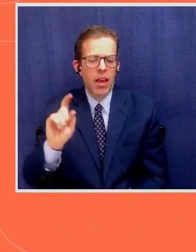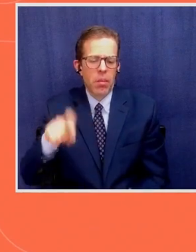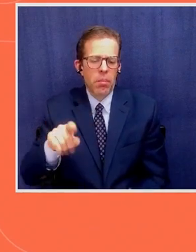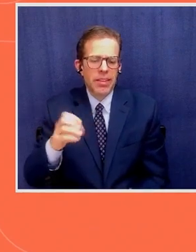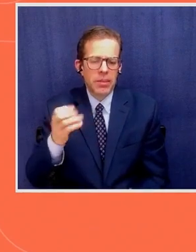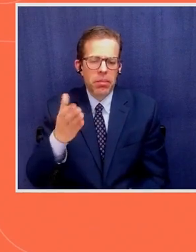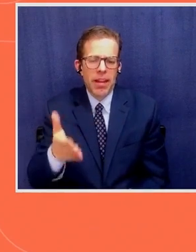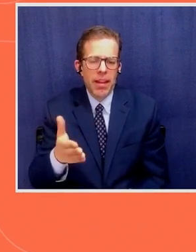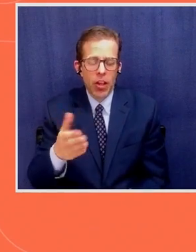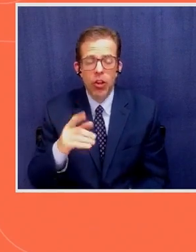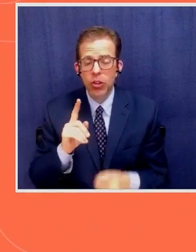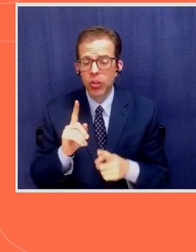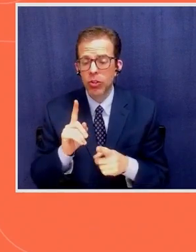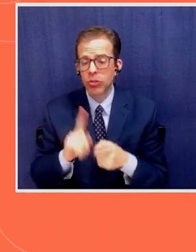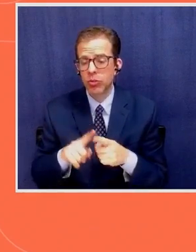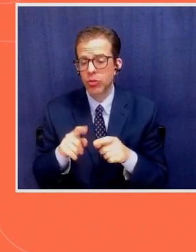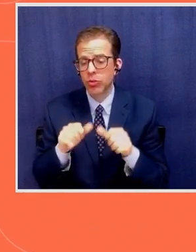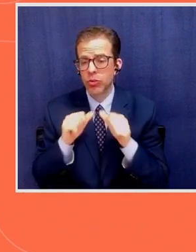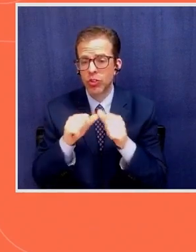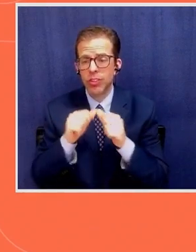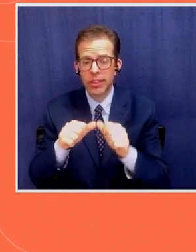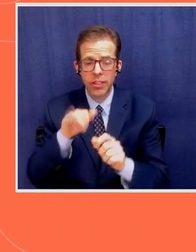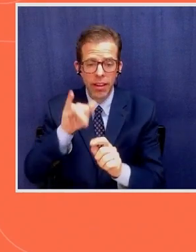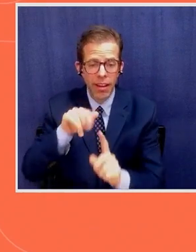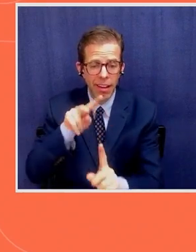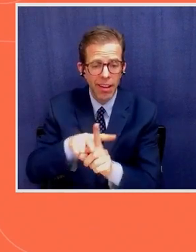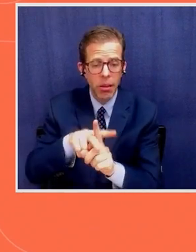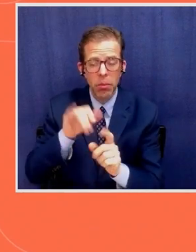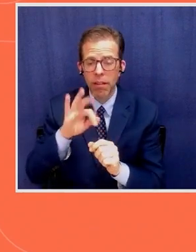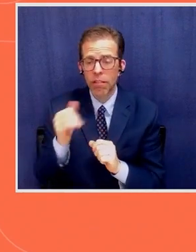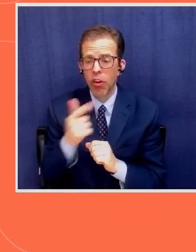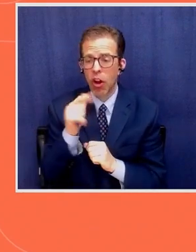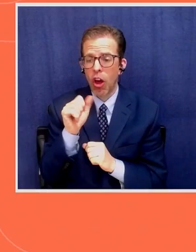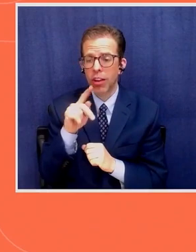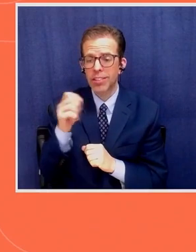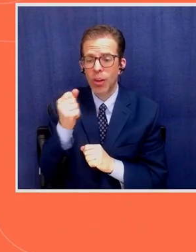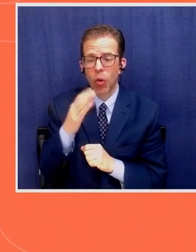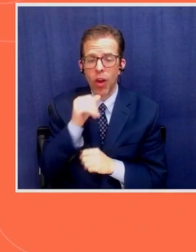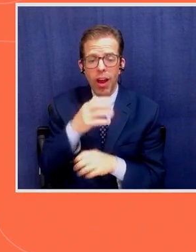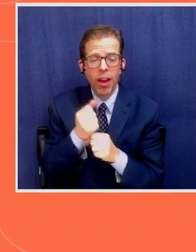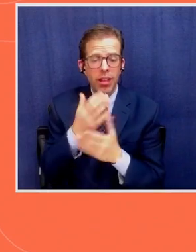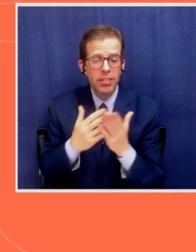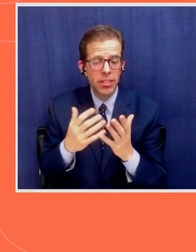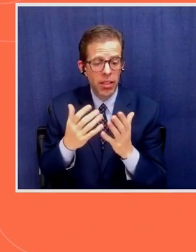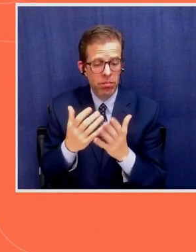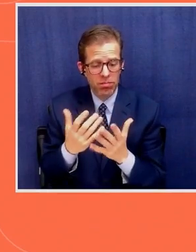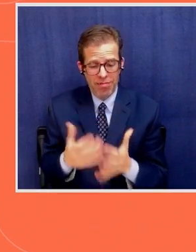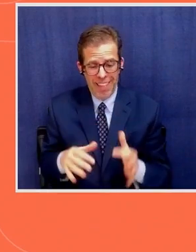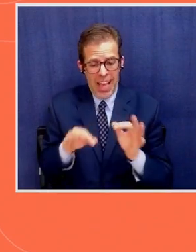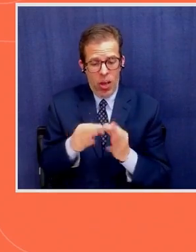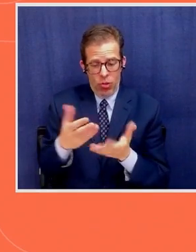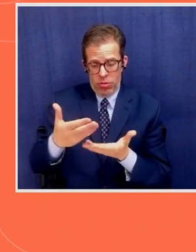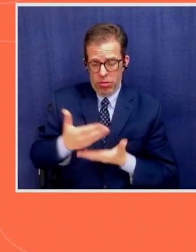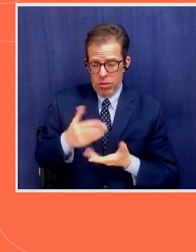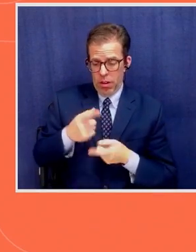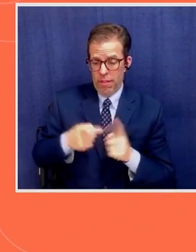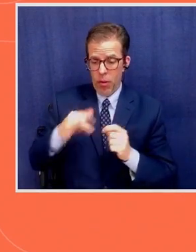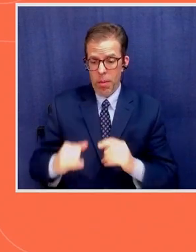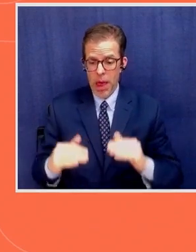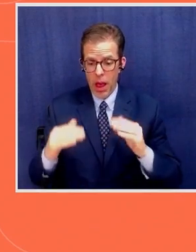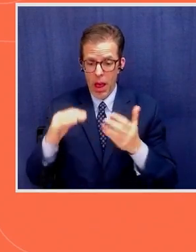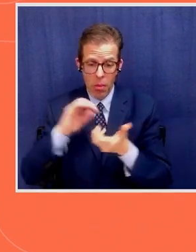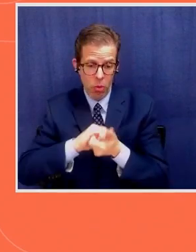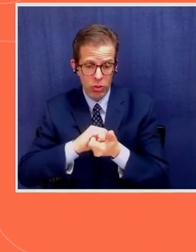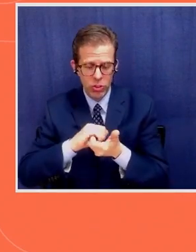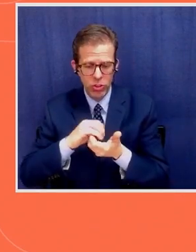sustain engagement, if all the stakeholders are not getting some sort of value from the partnership, that also could undermine progress or just make it be